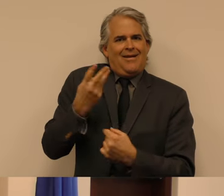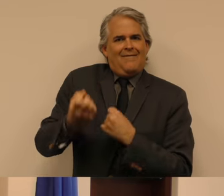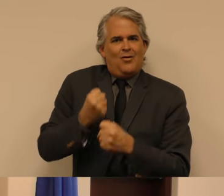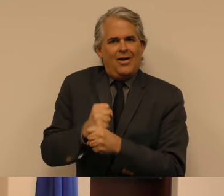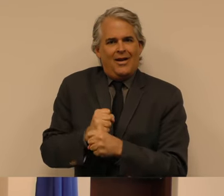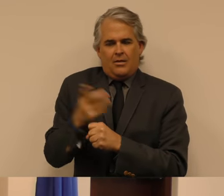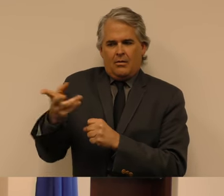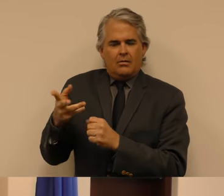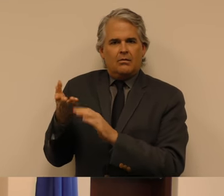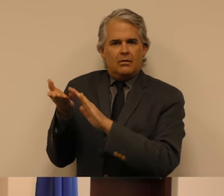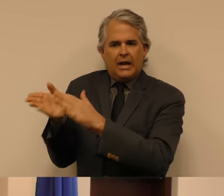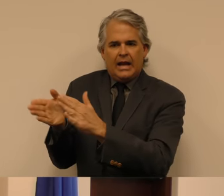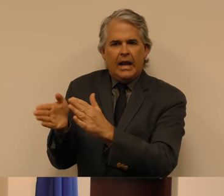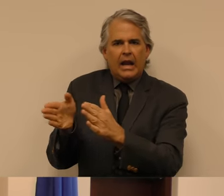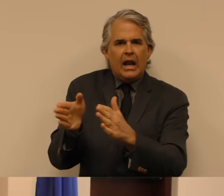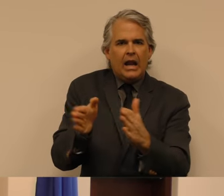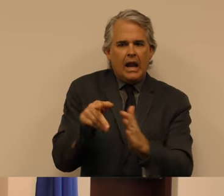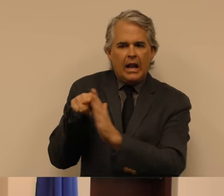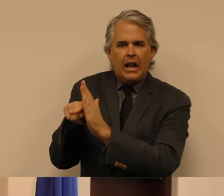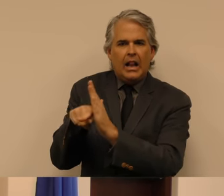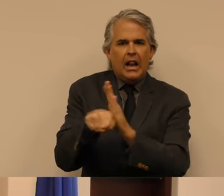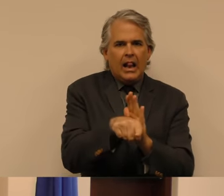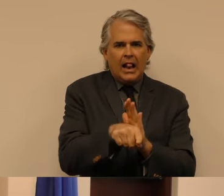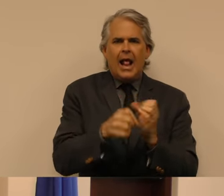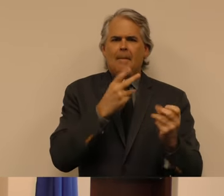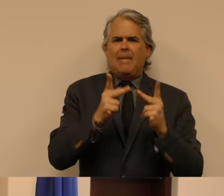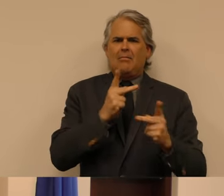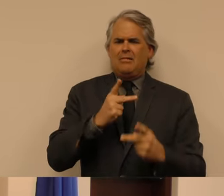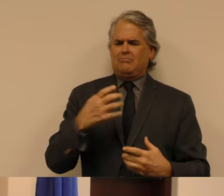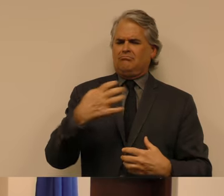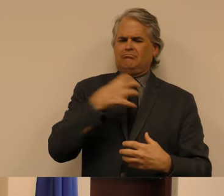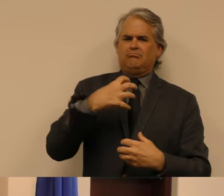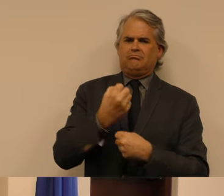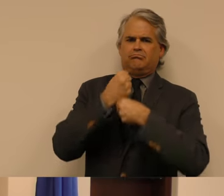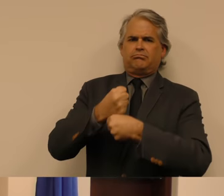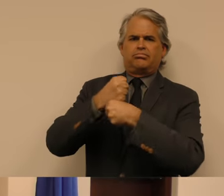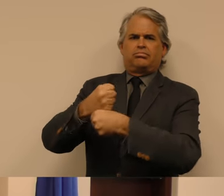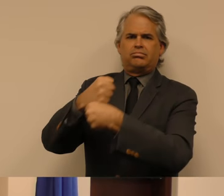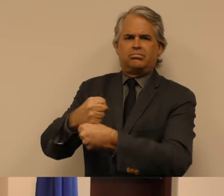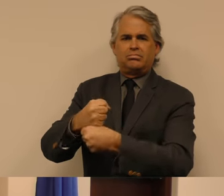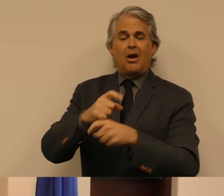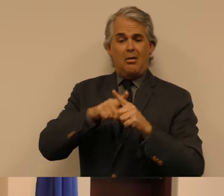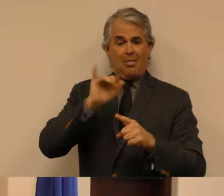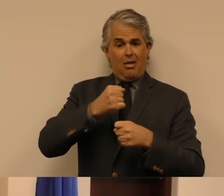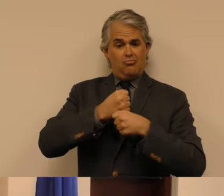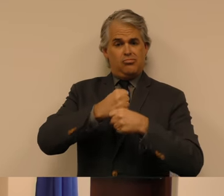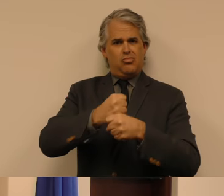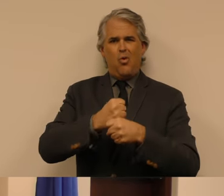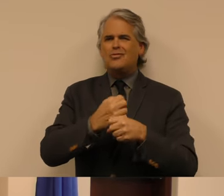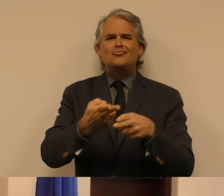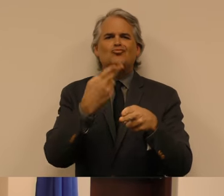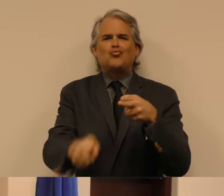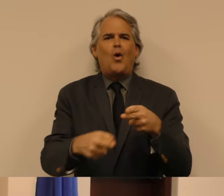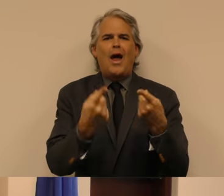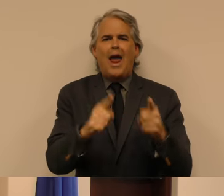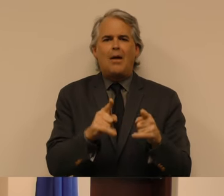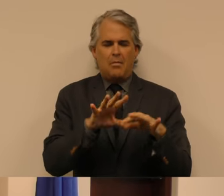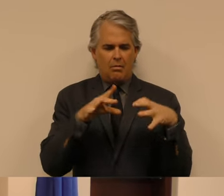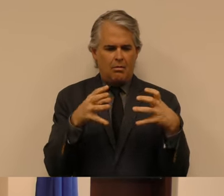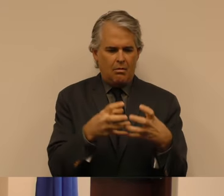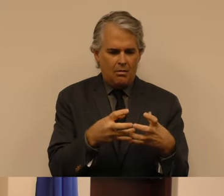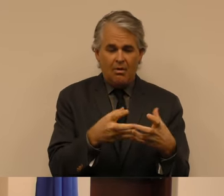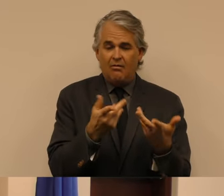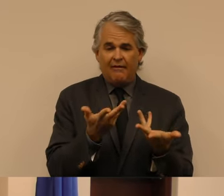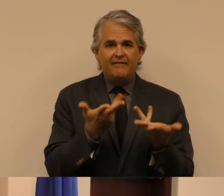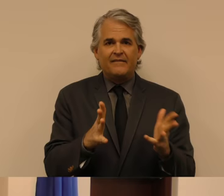as victims of police violence. But these moments of rallying together were brief and after each rally we allowed ourselves